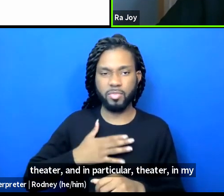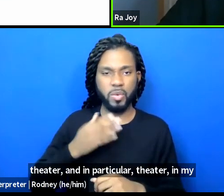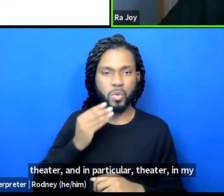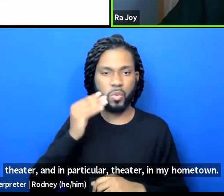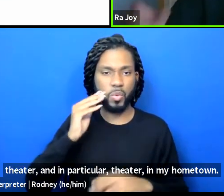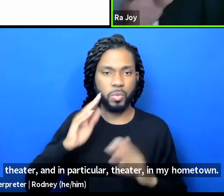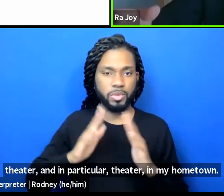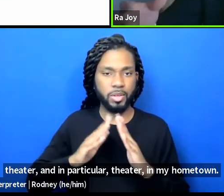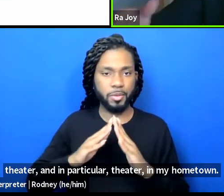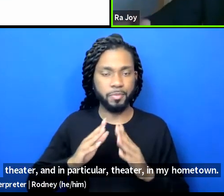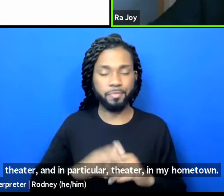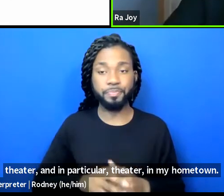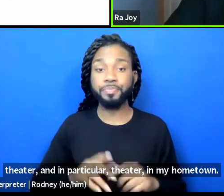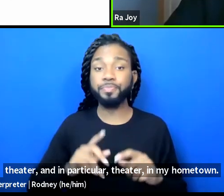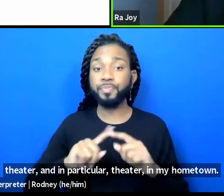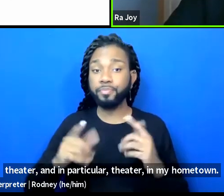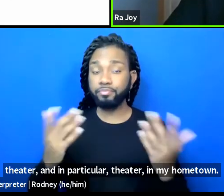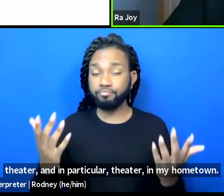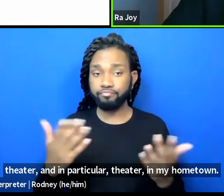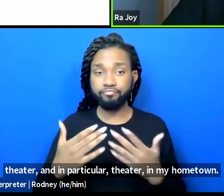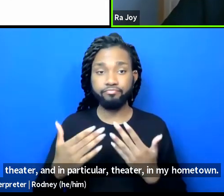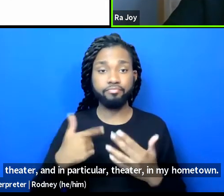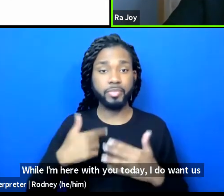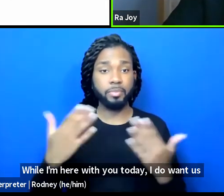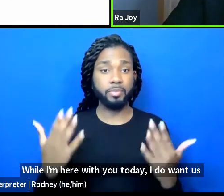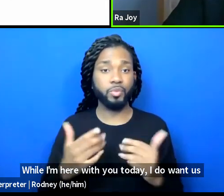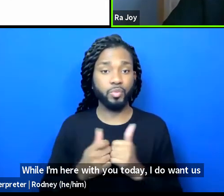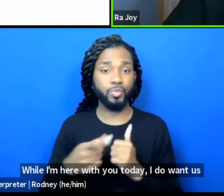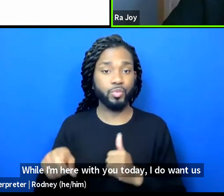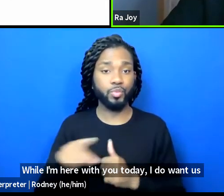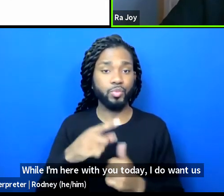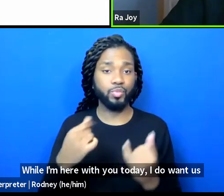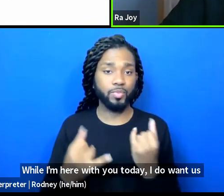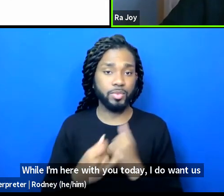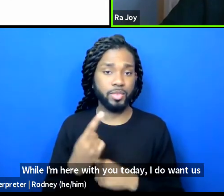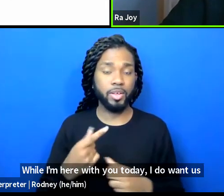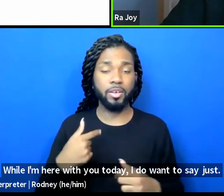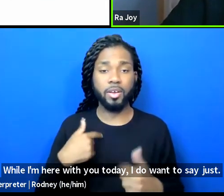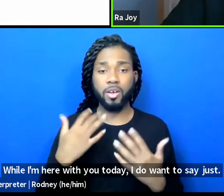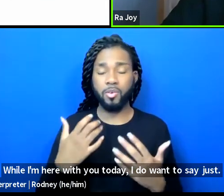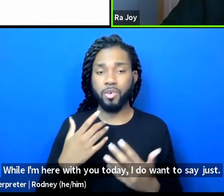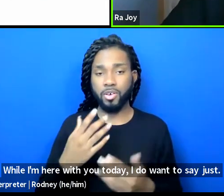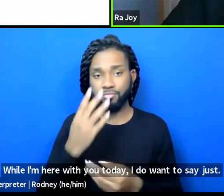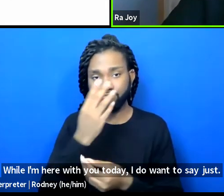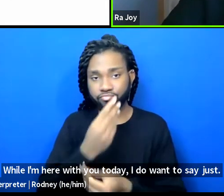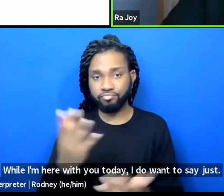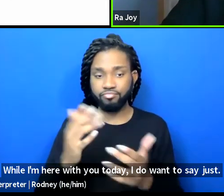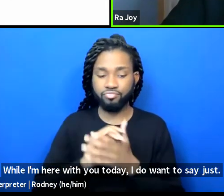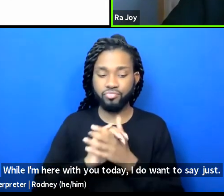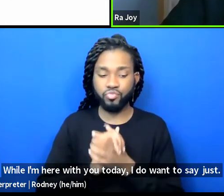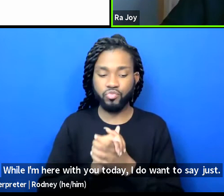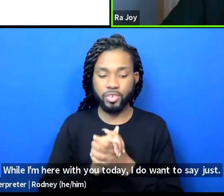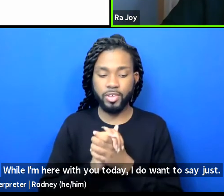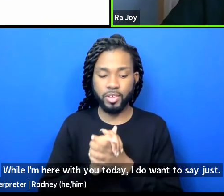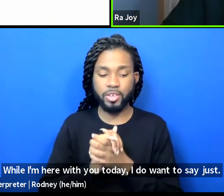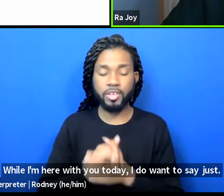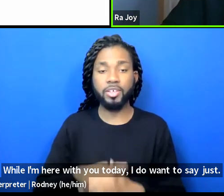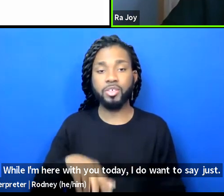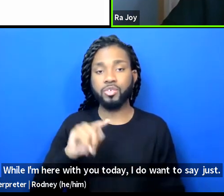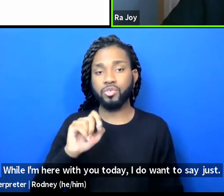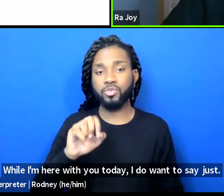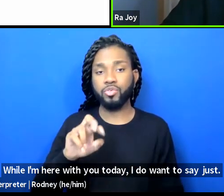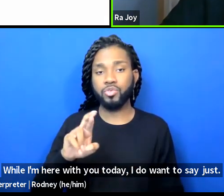While I'm here with you today, I do want to say just a heartfelt congratulations to Teresa,